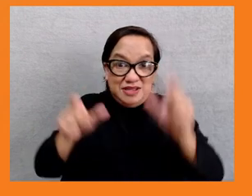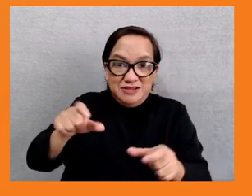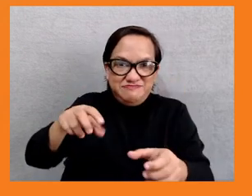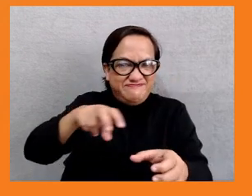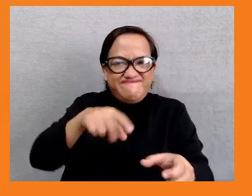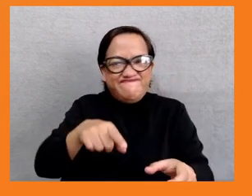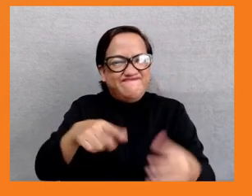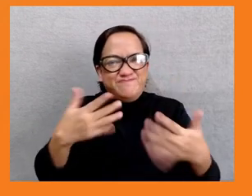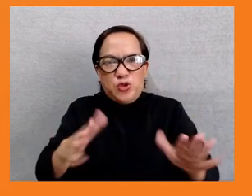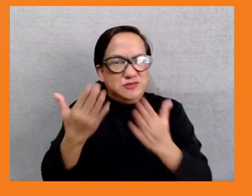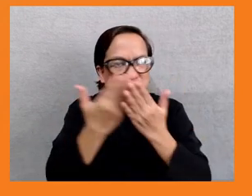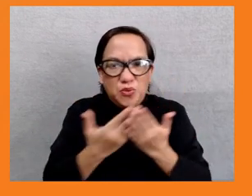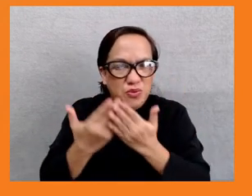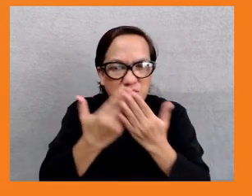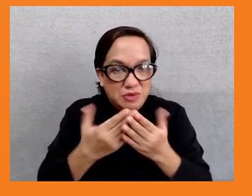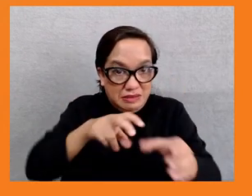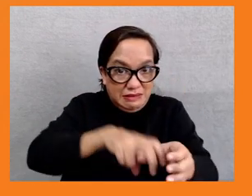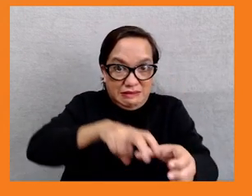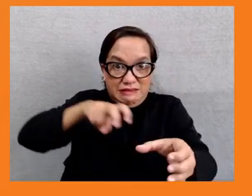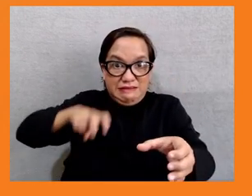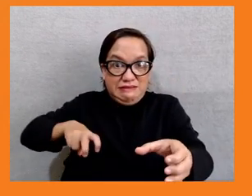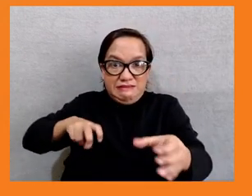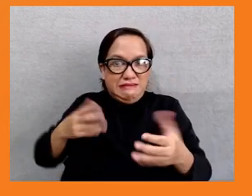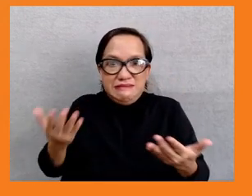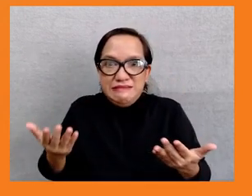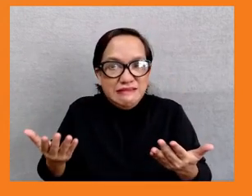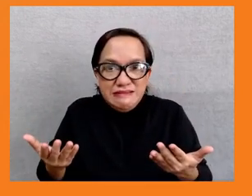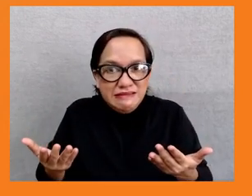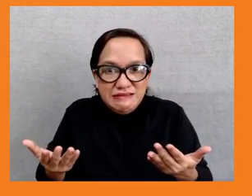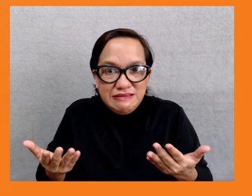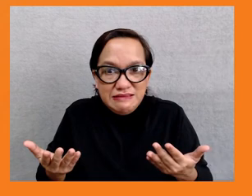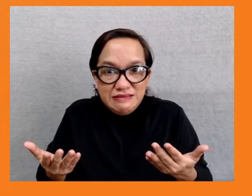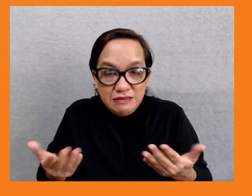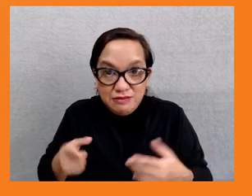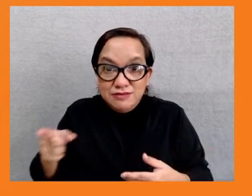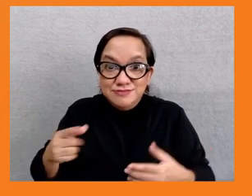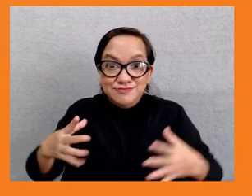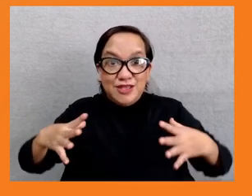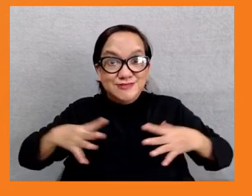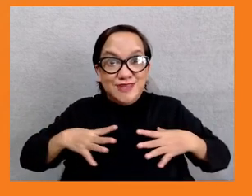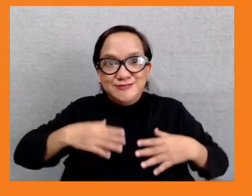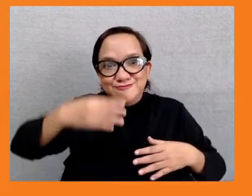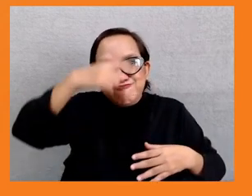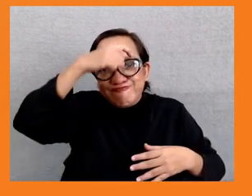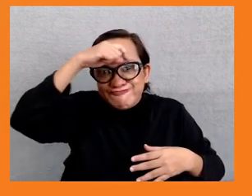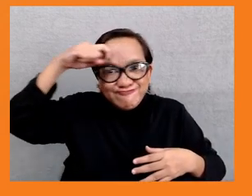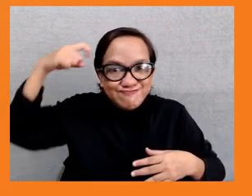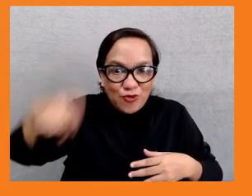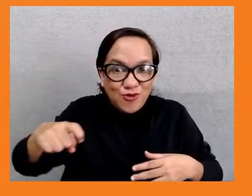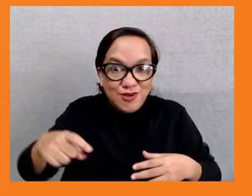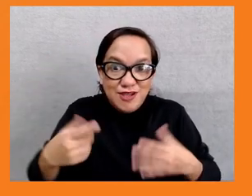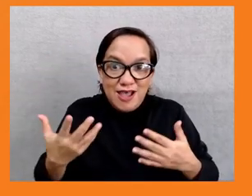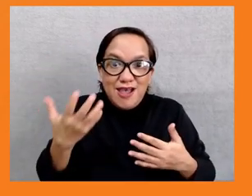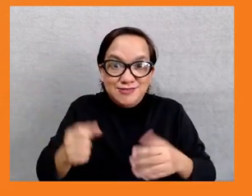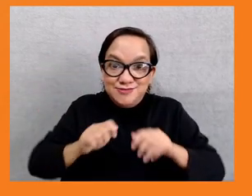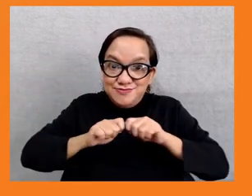please. Earlier this summer, our research department released a policy brief to outline best practice based